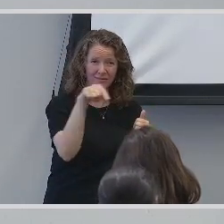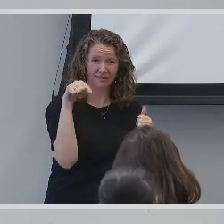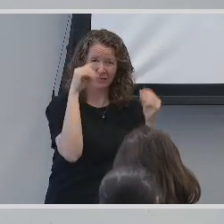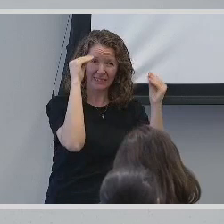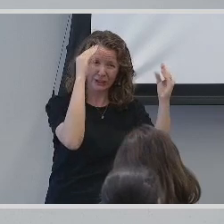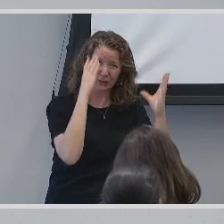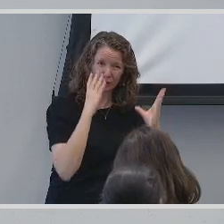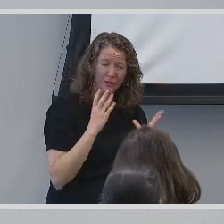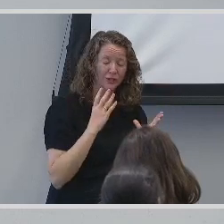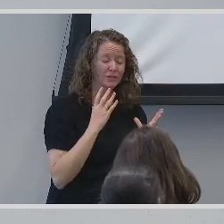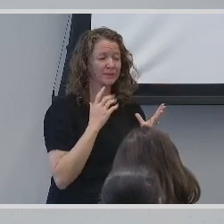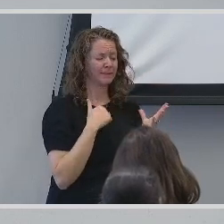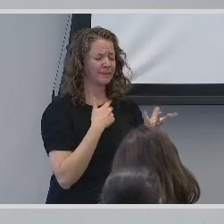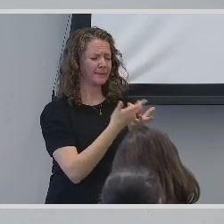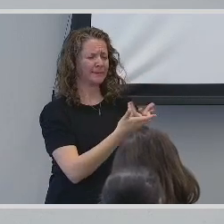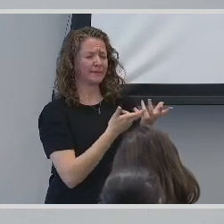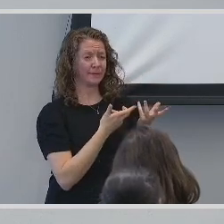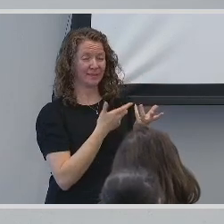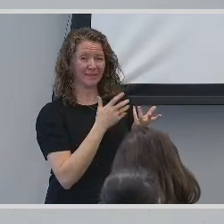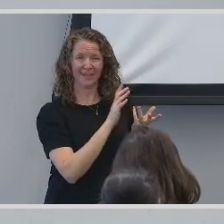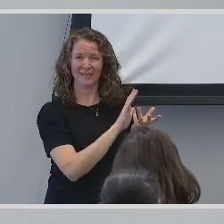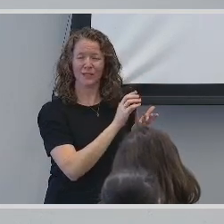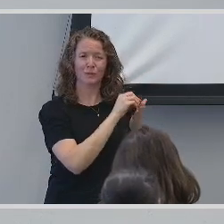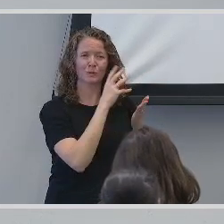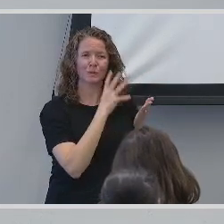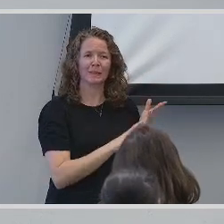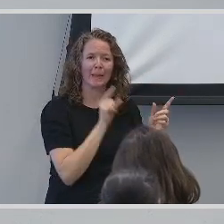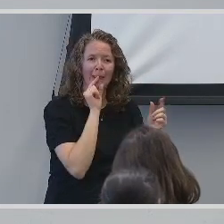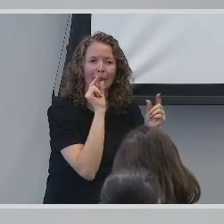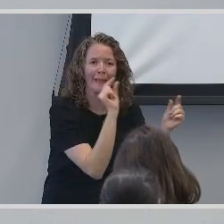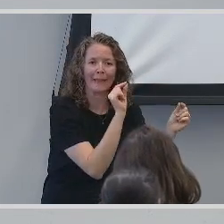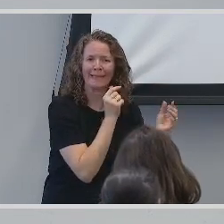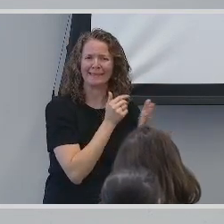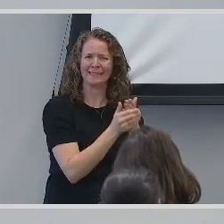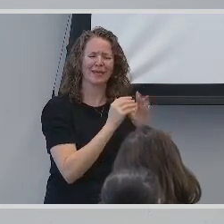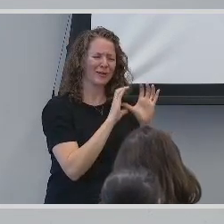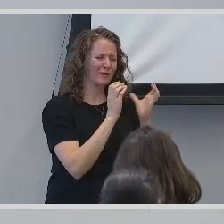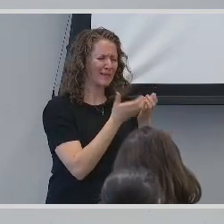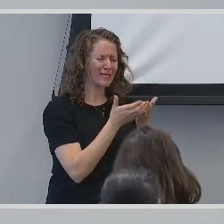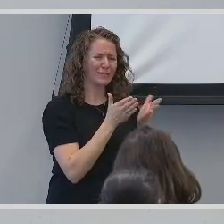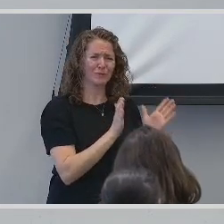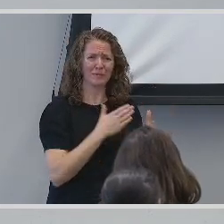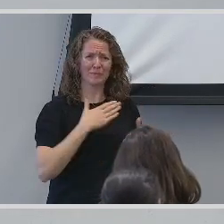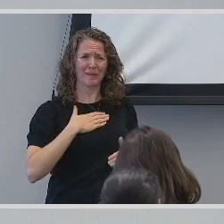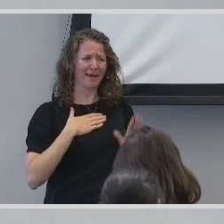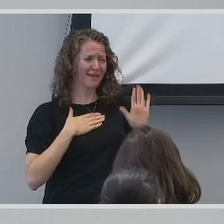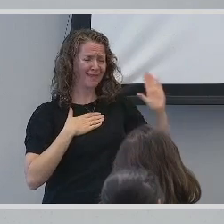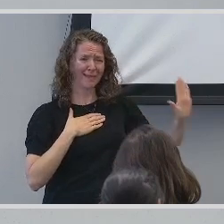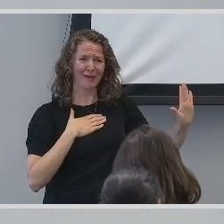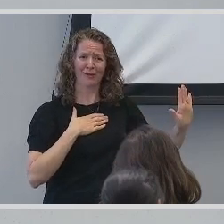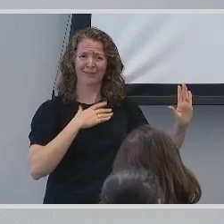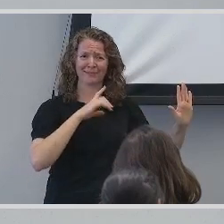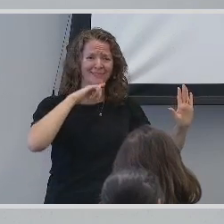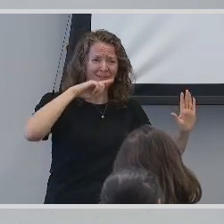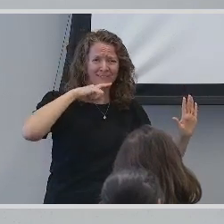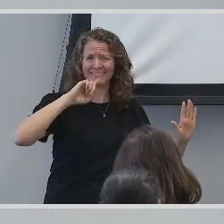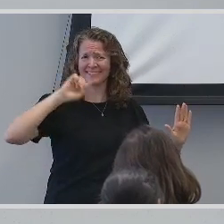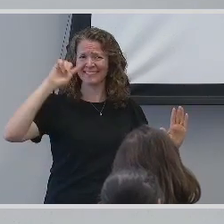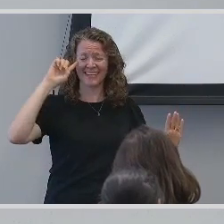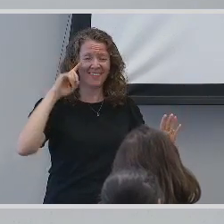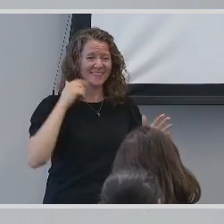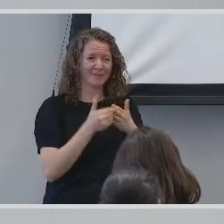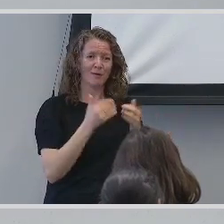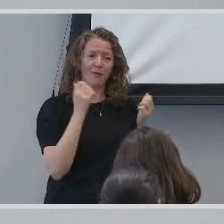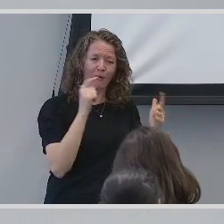students tend to whisper in any classroom, regardless of whether the teacher is hearing or deaf. My colleagues also